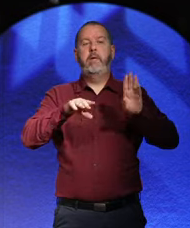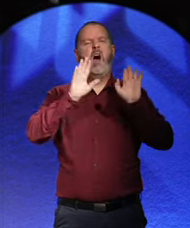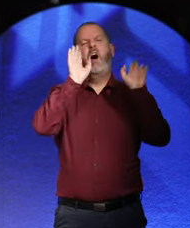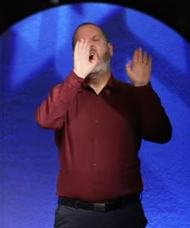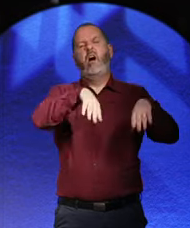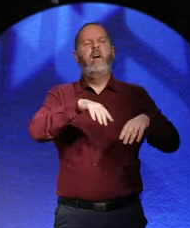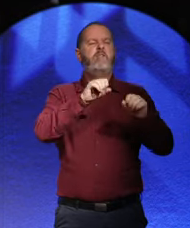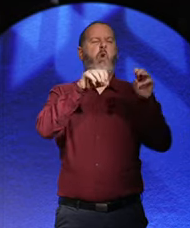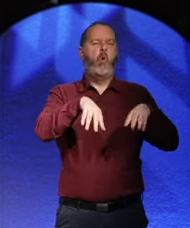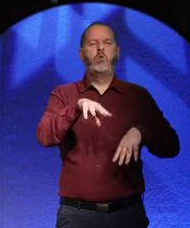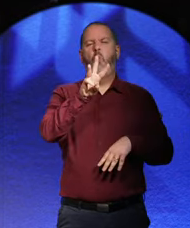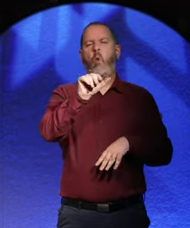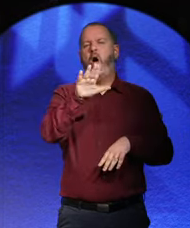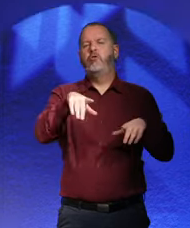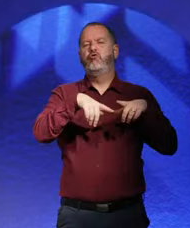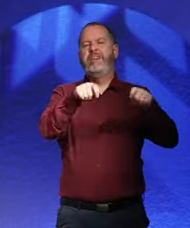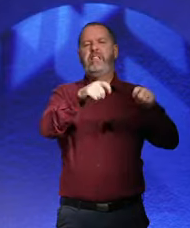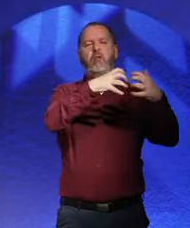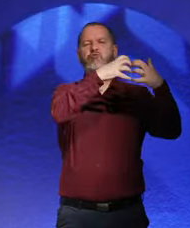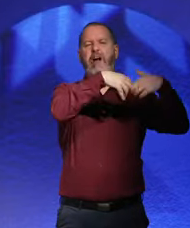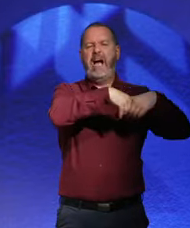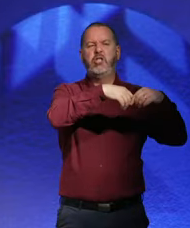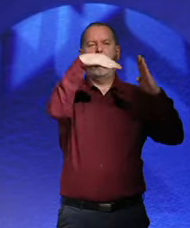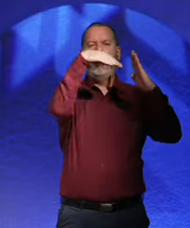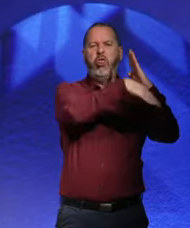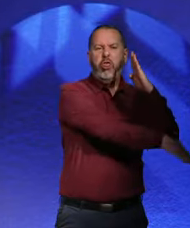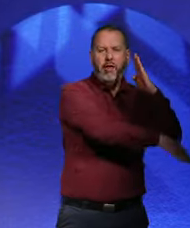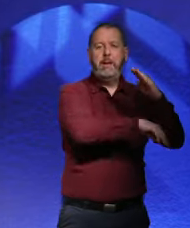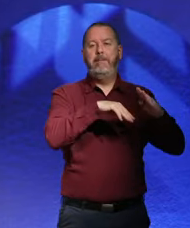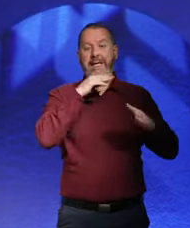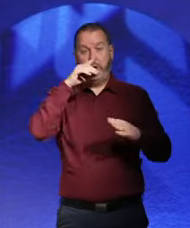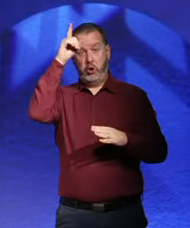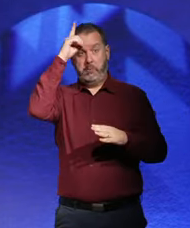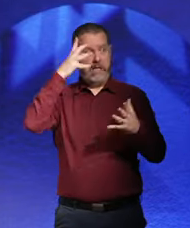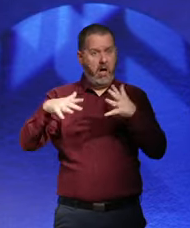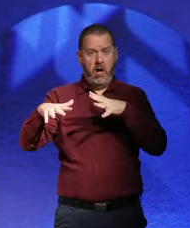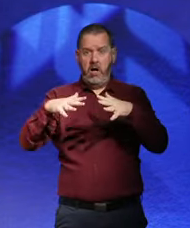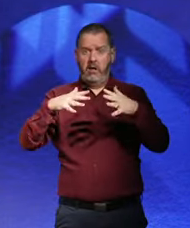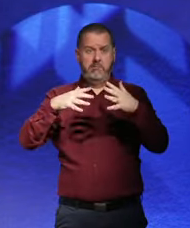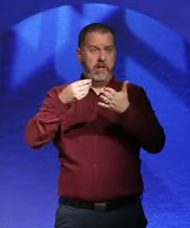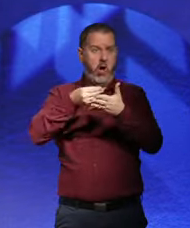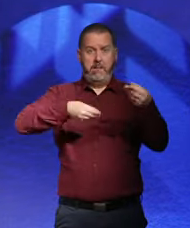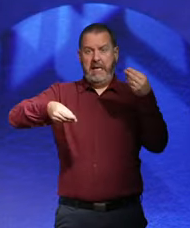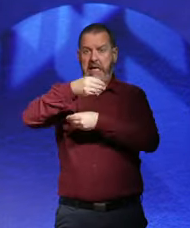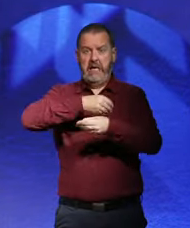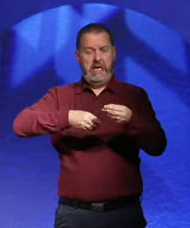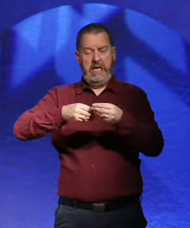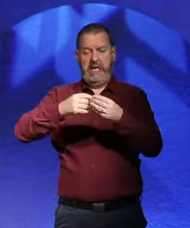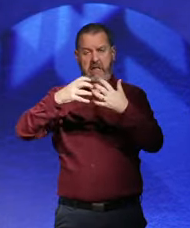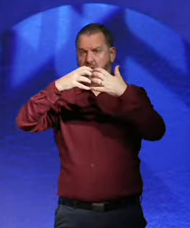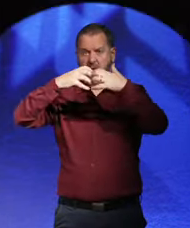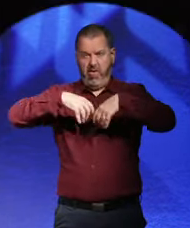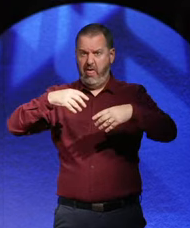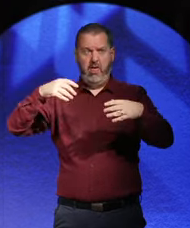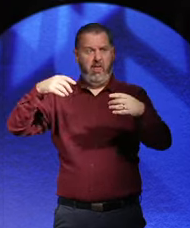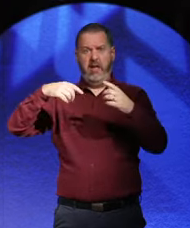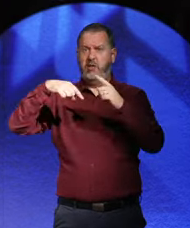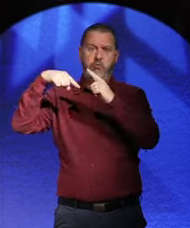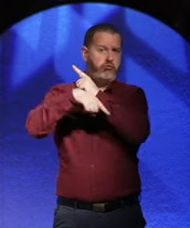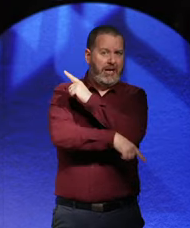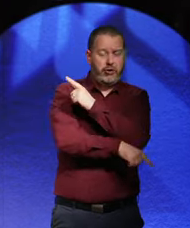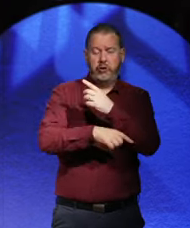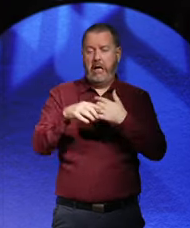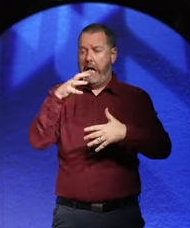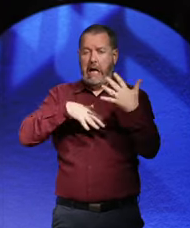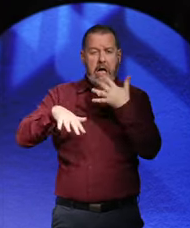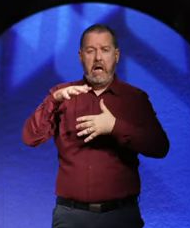was the Wall Street crash, that plummeted the German economy into terrible, you know, depression, and that led